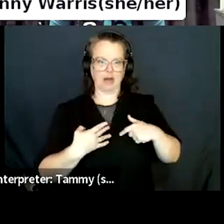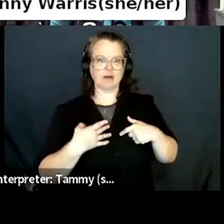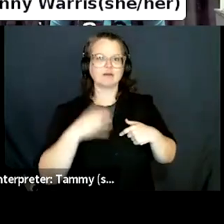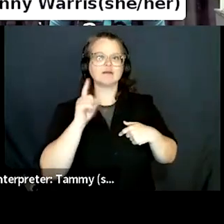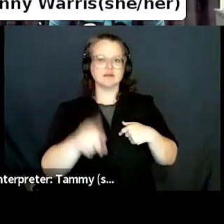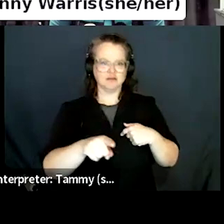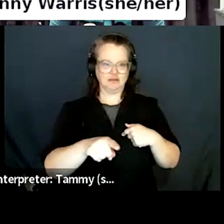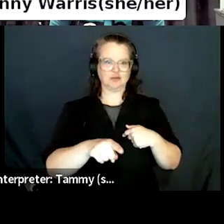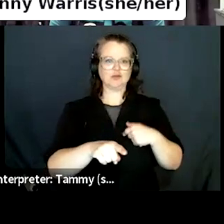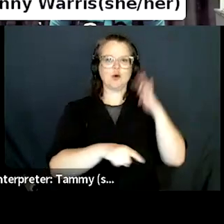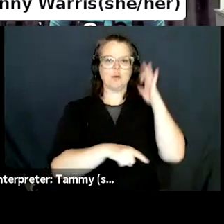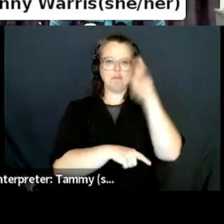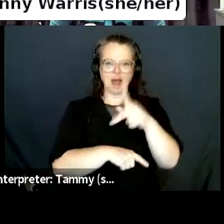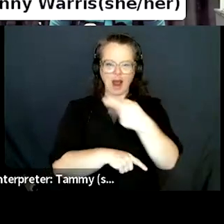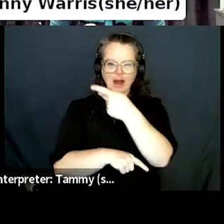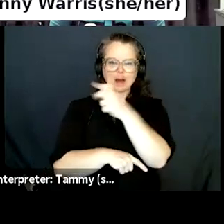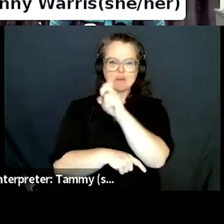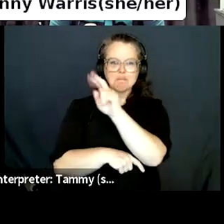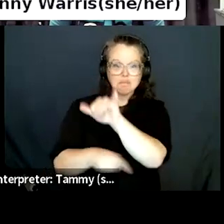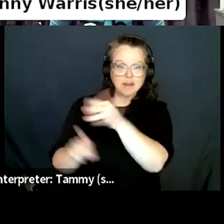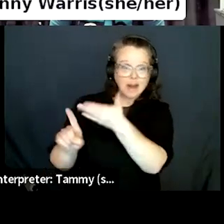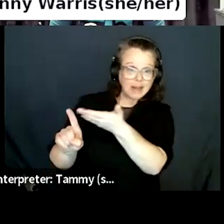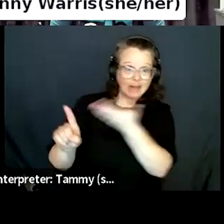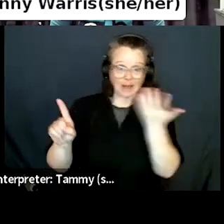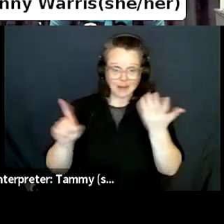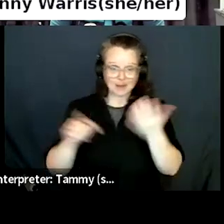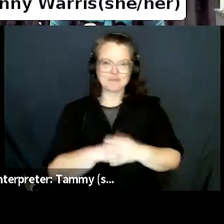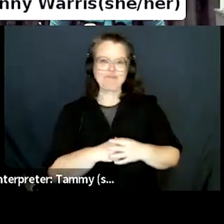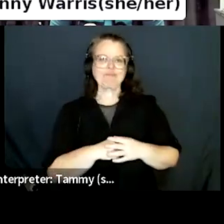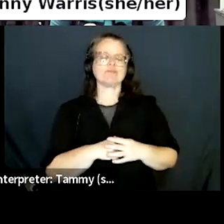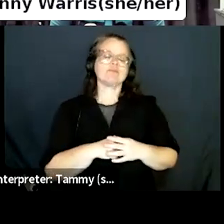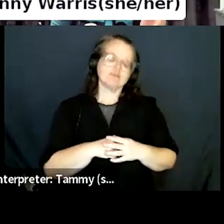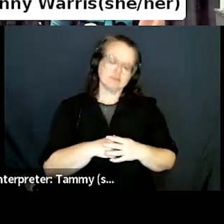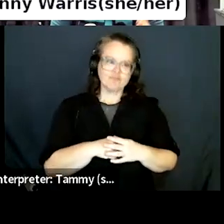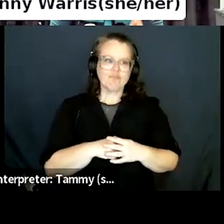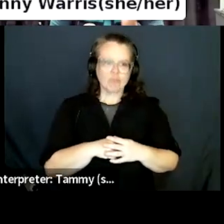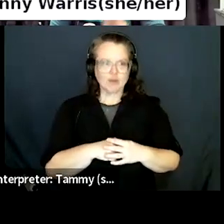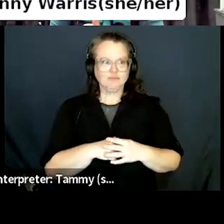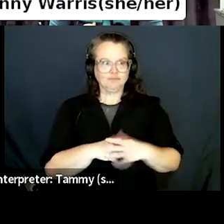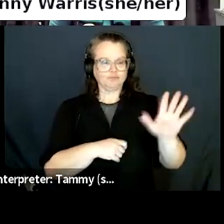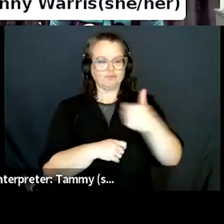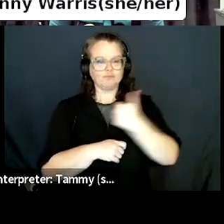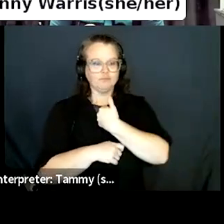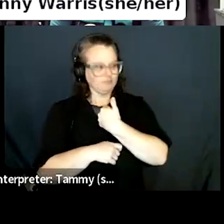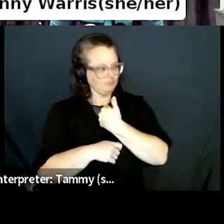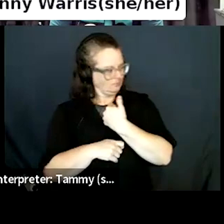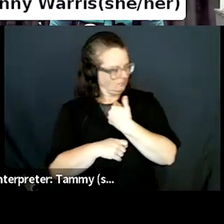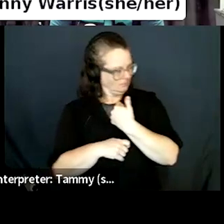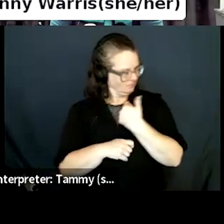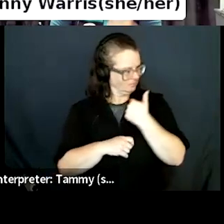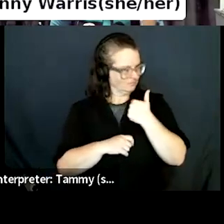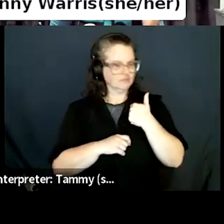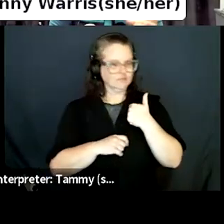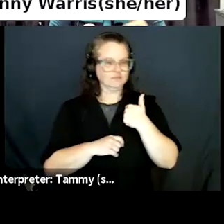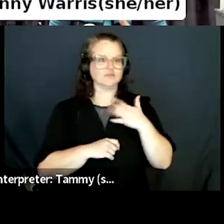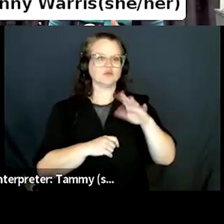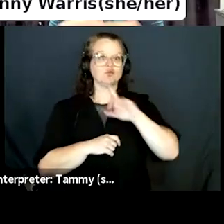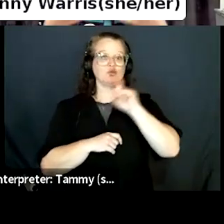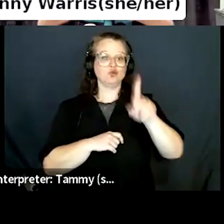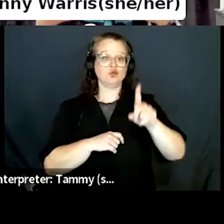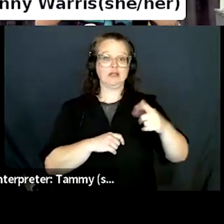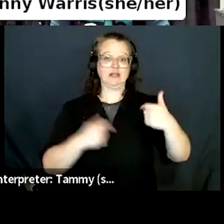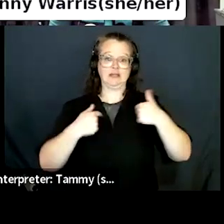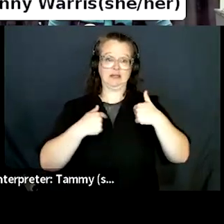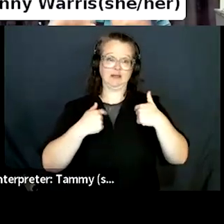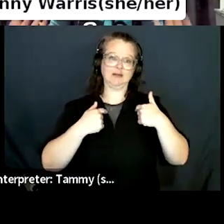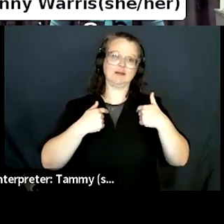we started it, so we basically kind of started the whole process in March of 2020. So that